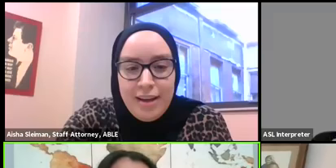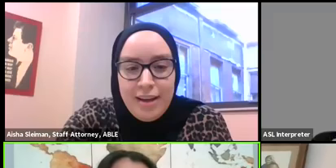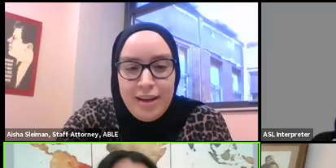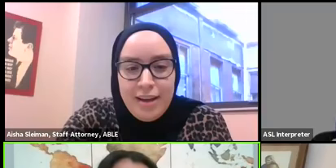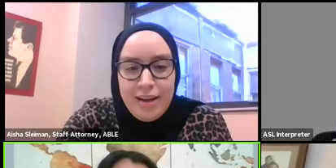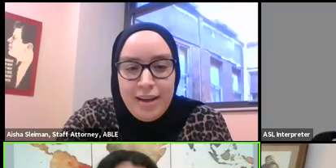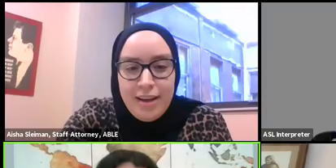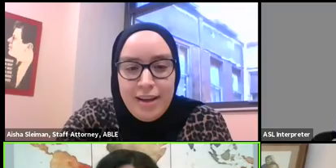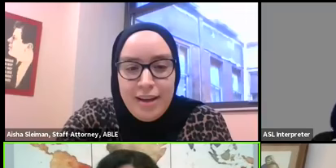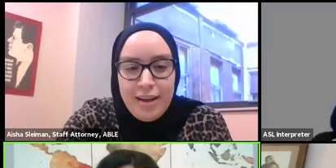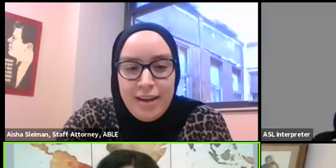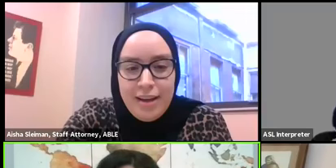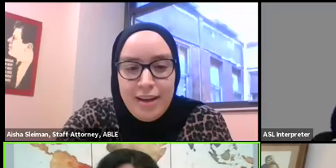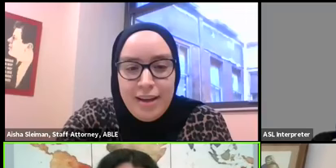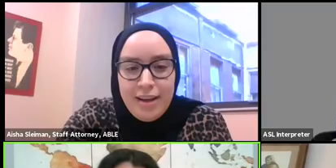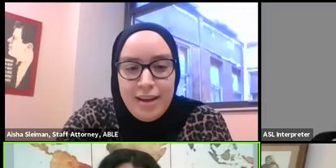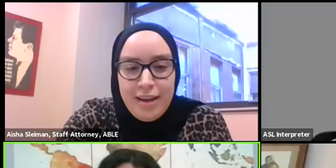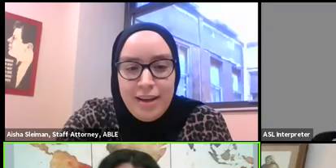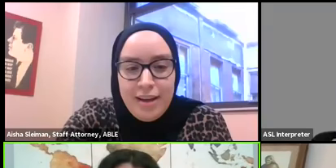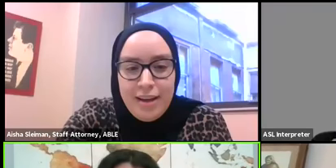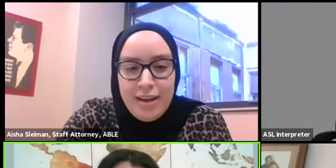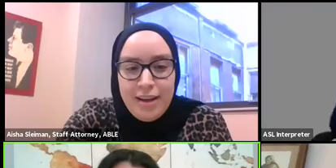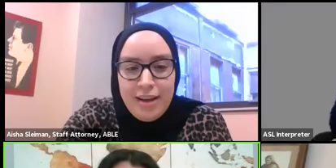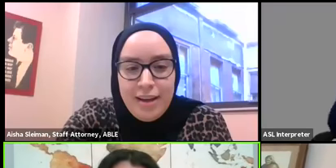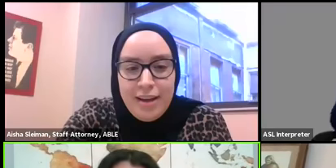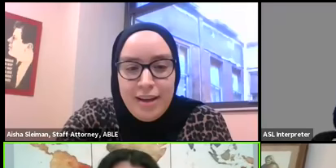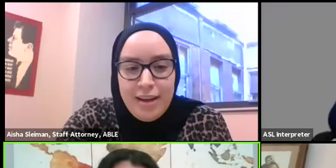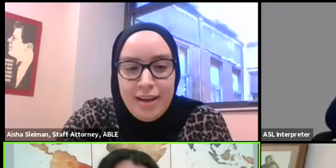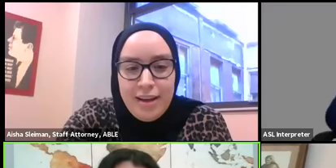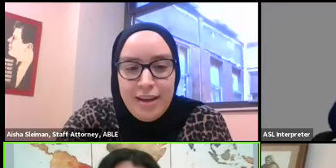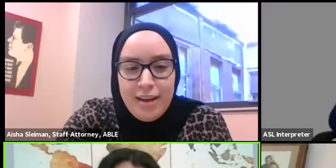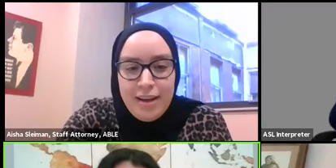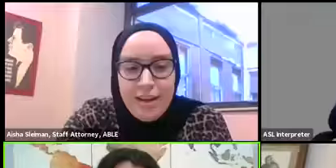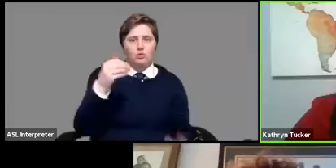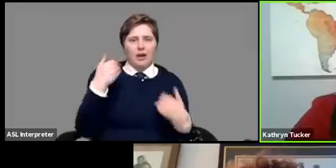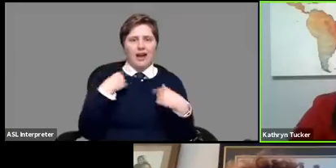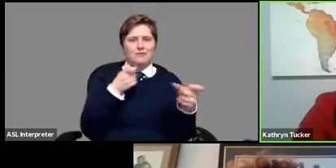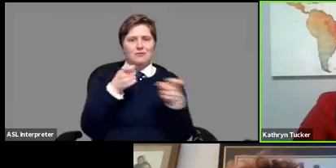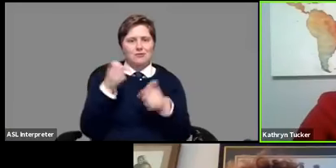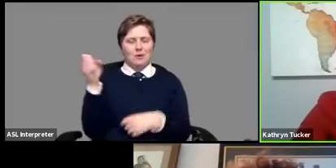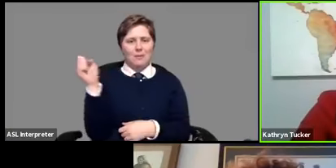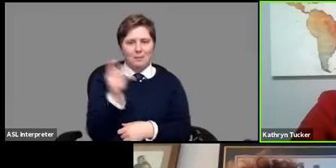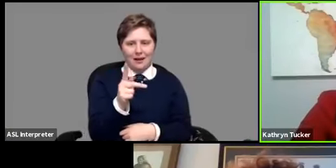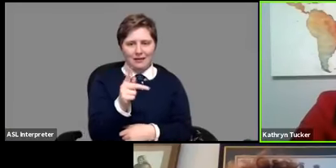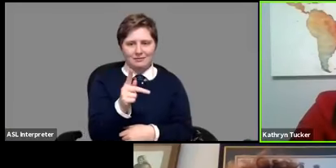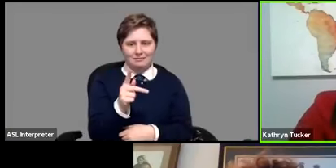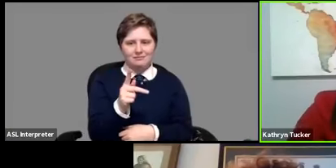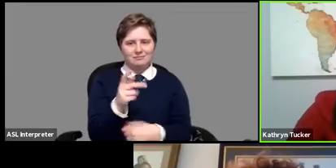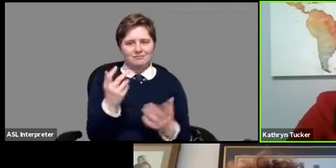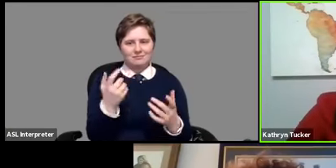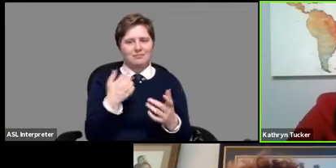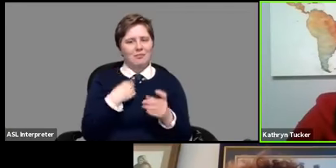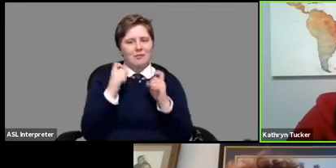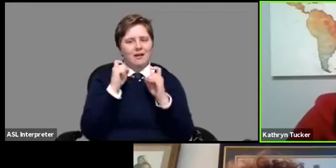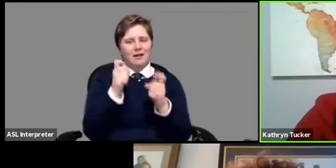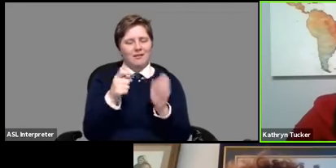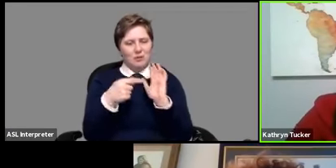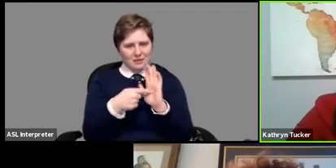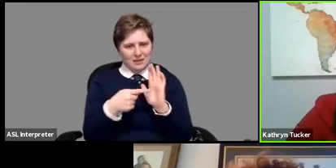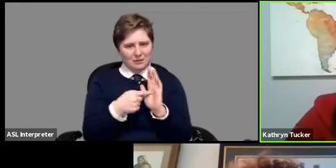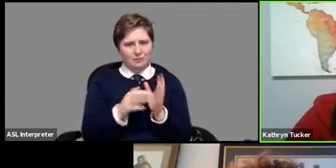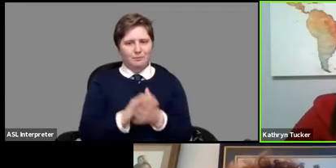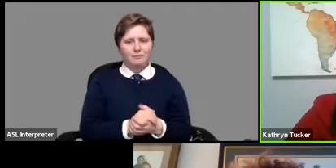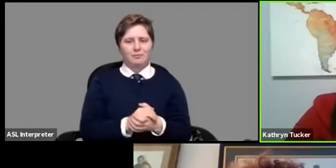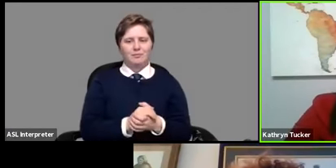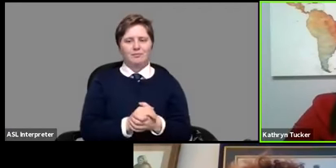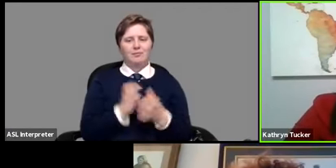this is why we advocate so much for home ownership because you get some of that control back so let me give you an example so a lot of